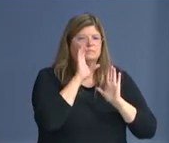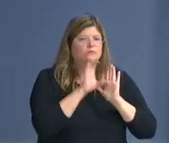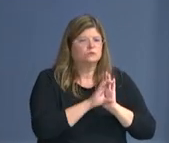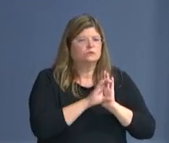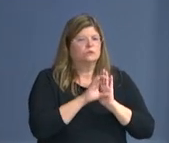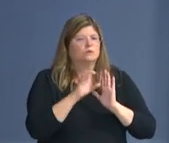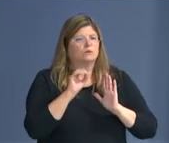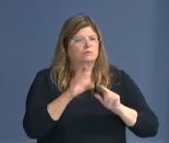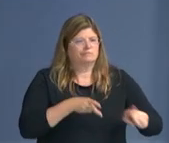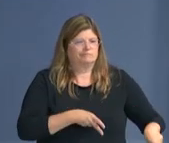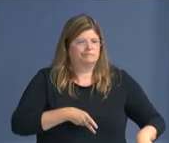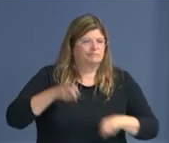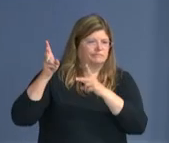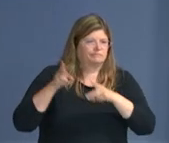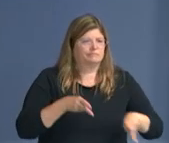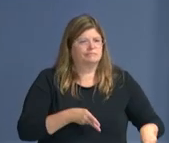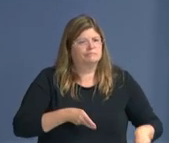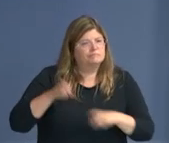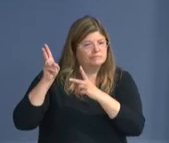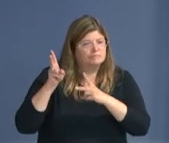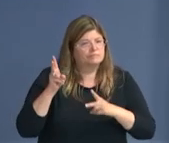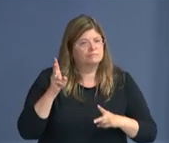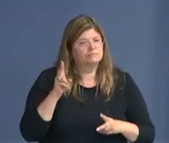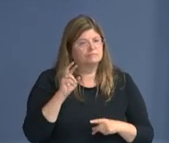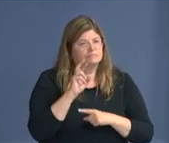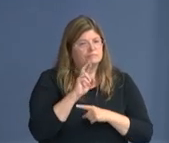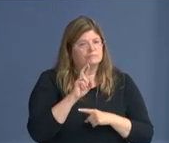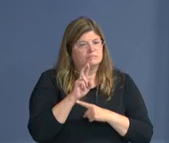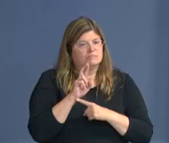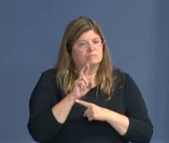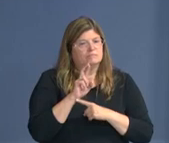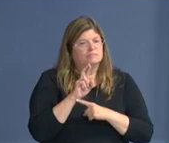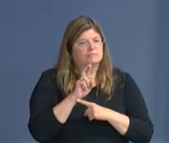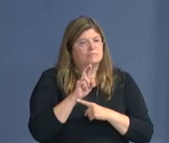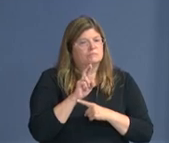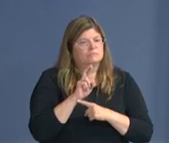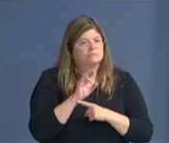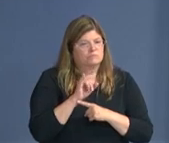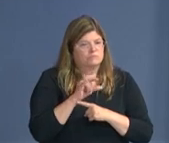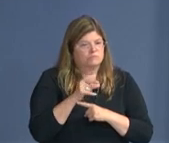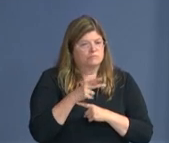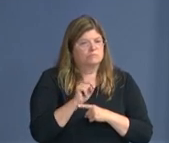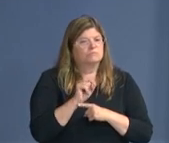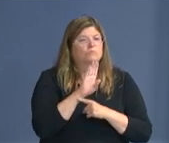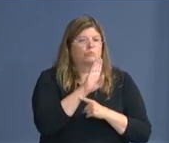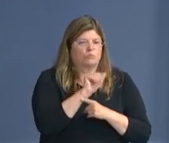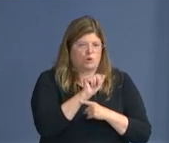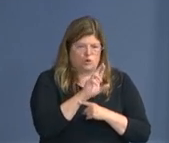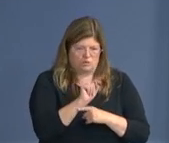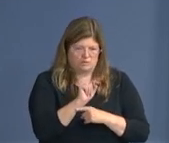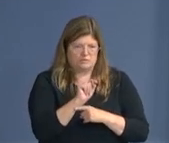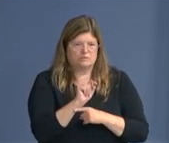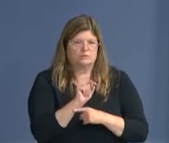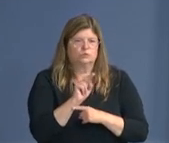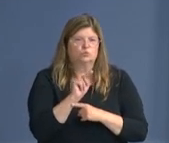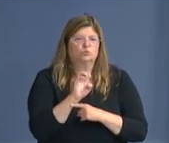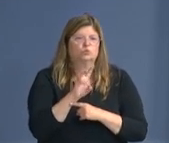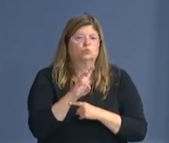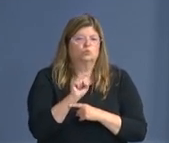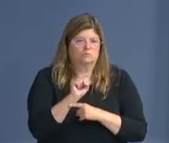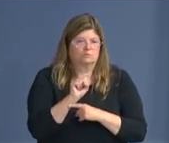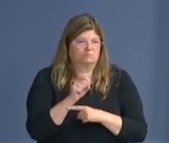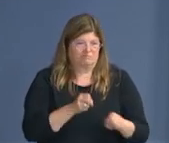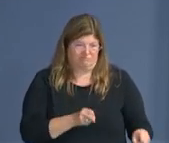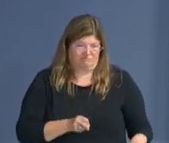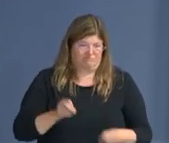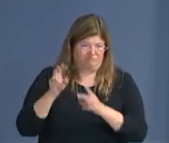to Breitbart News, which we, uh, totally disavow. Has it been any discipline for that person? Do you know who that person